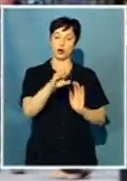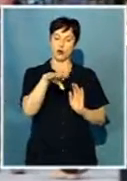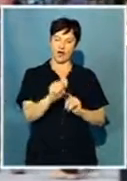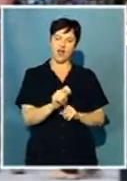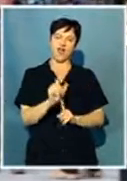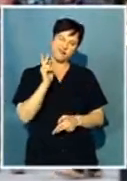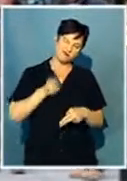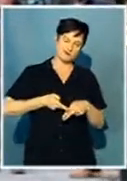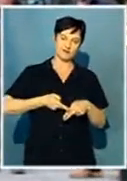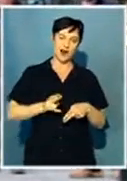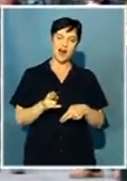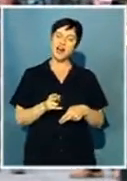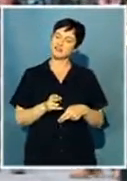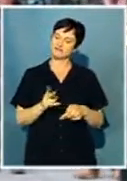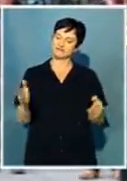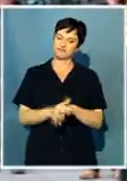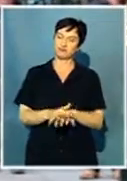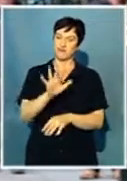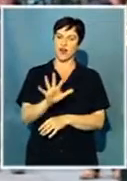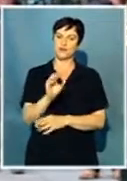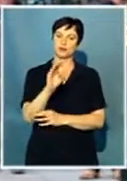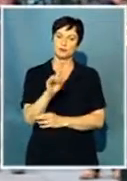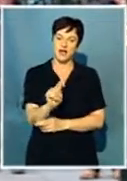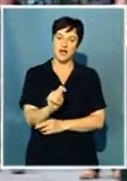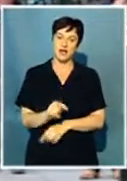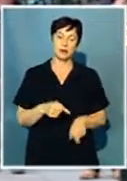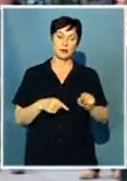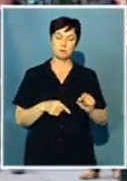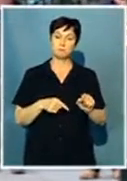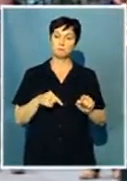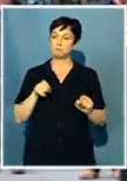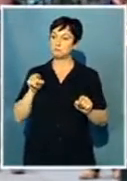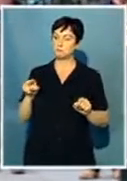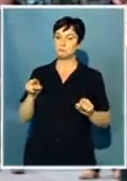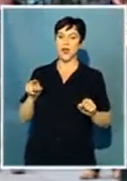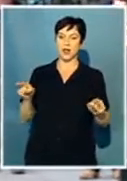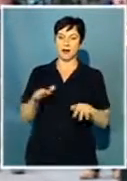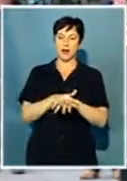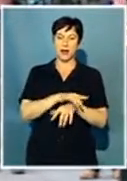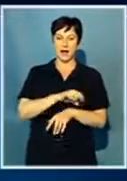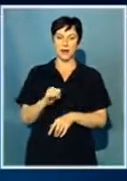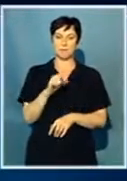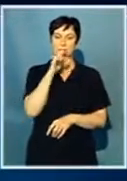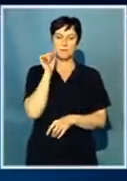will cease to exist. AB InBev has said it is keeping its name. Catherine Drew, SABC News, London.